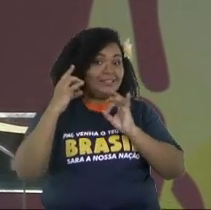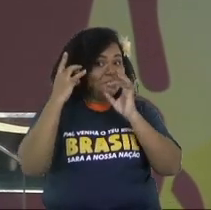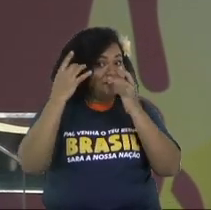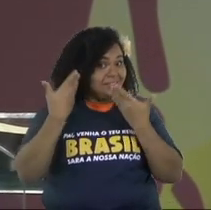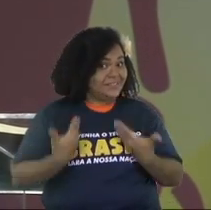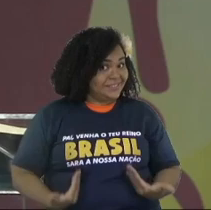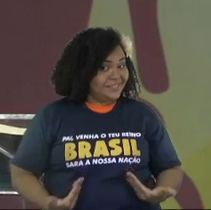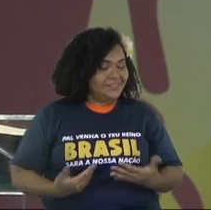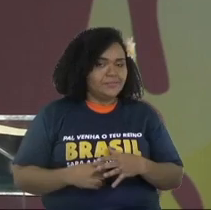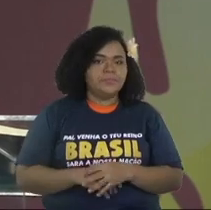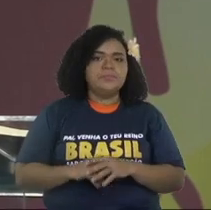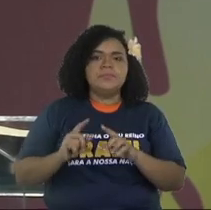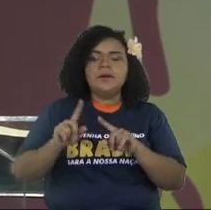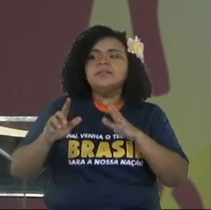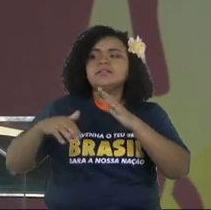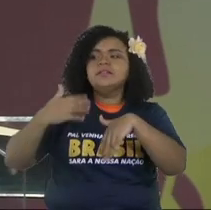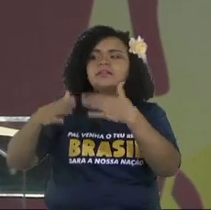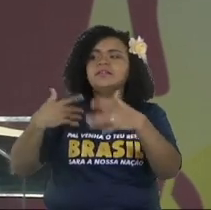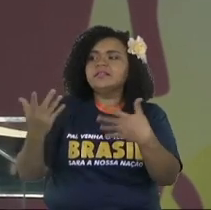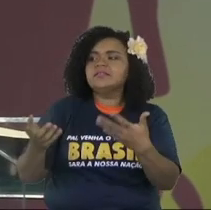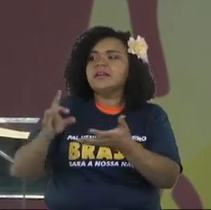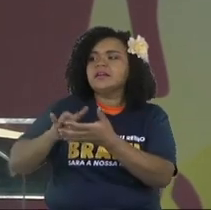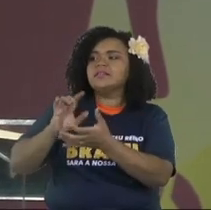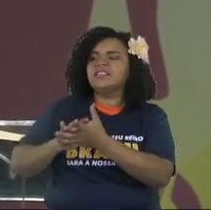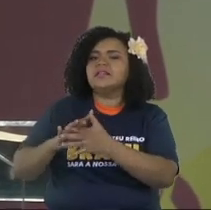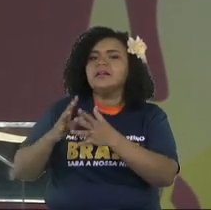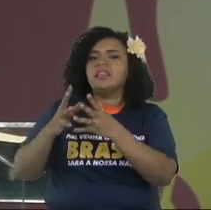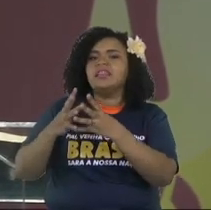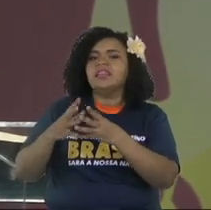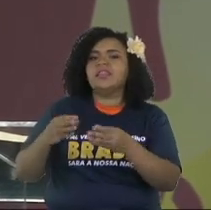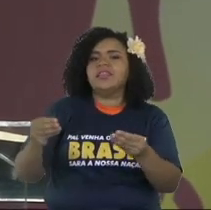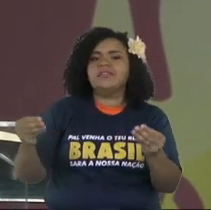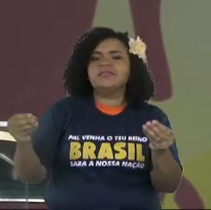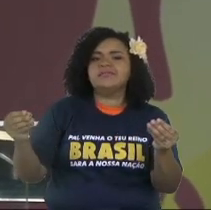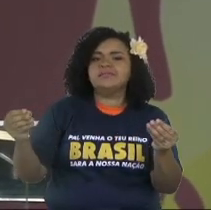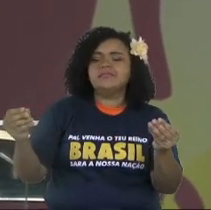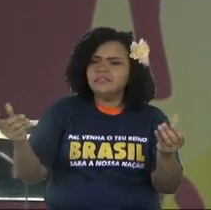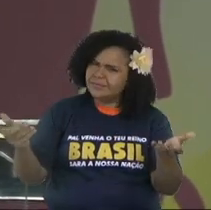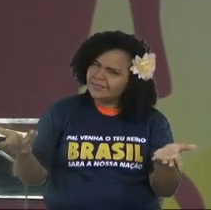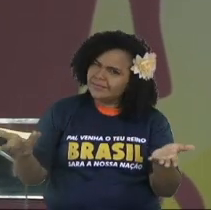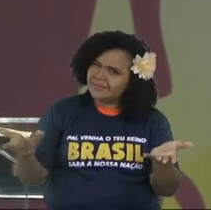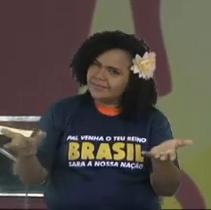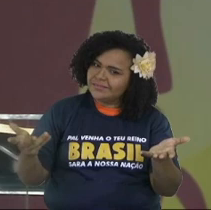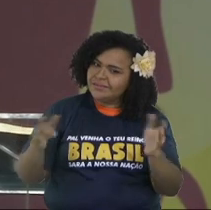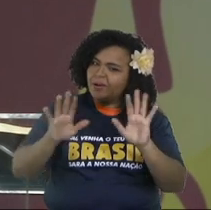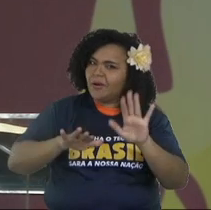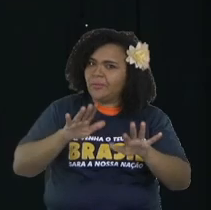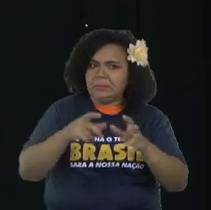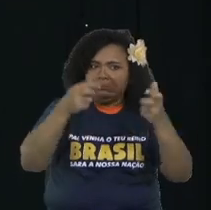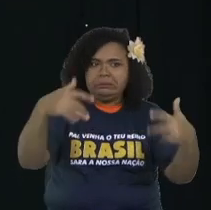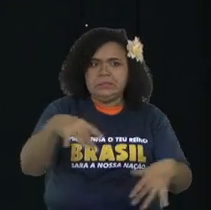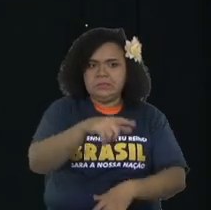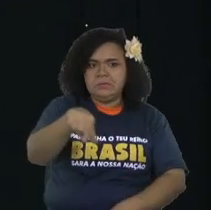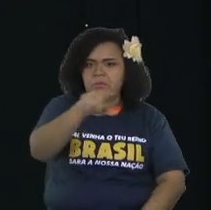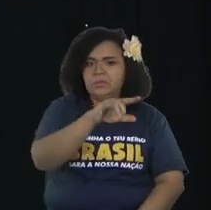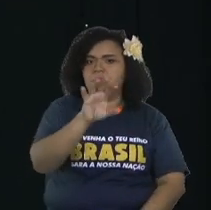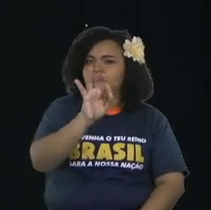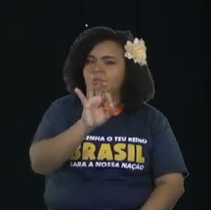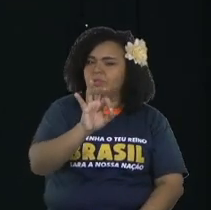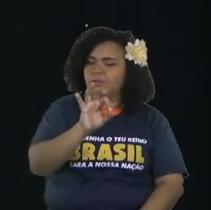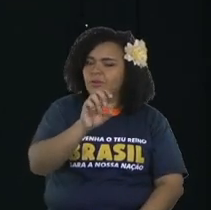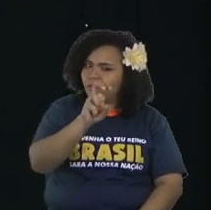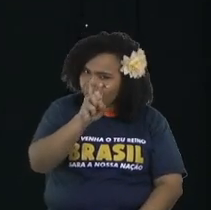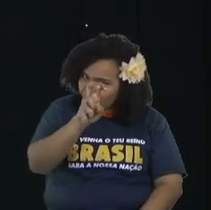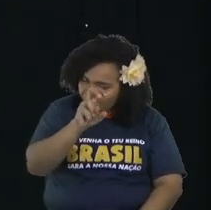as a queen but you know why you lost the passion I'm not talking about everybody just 90%